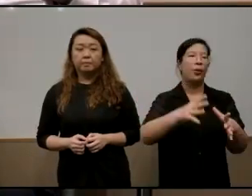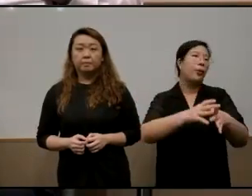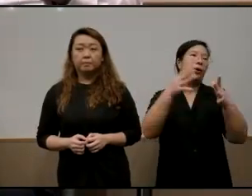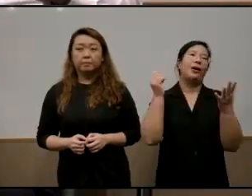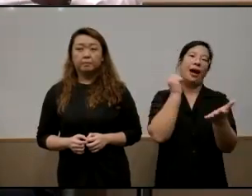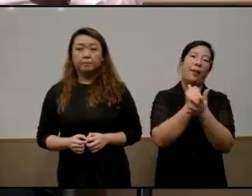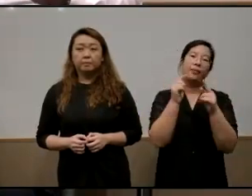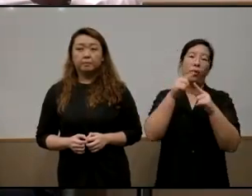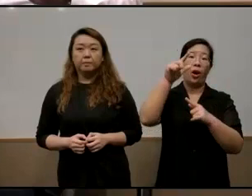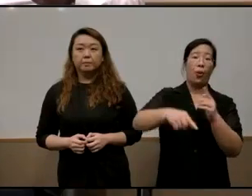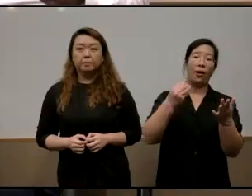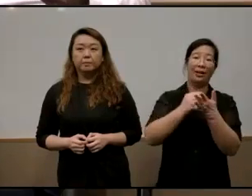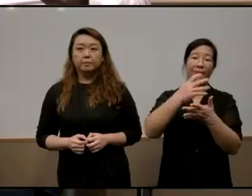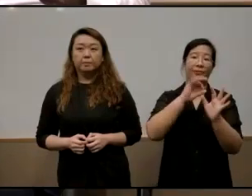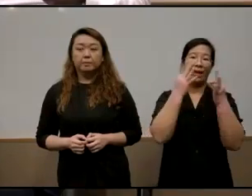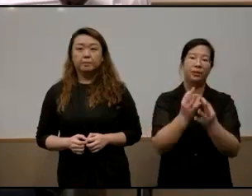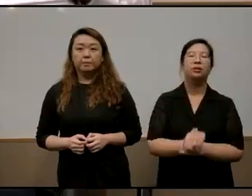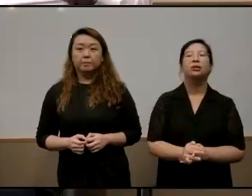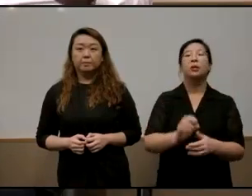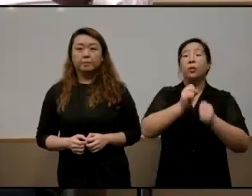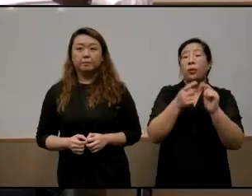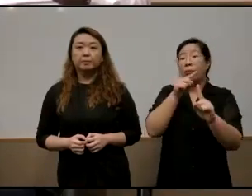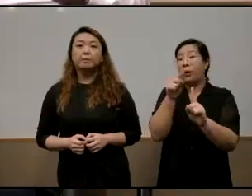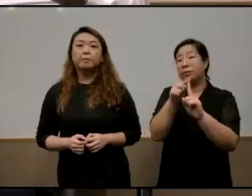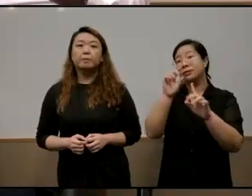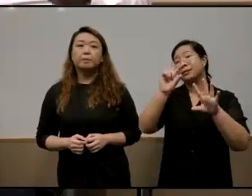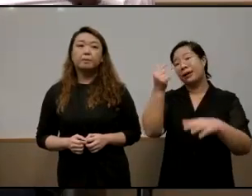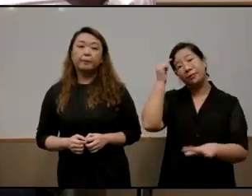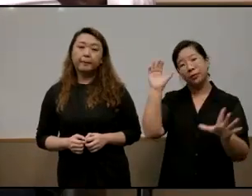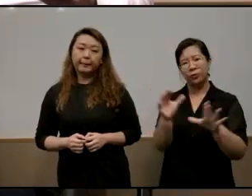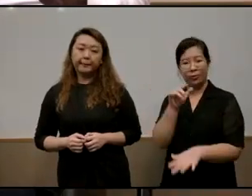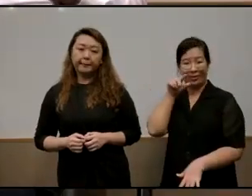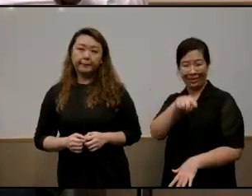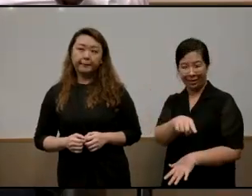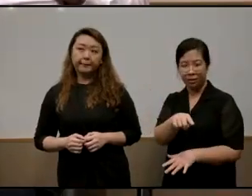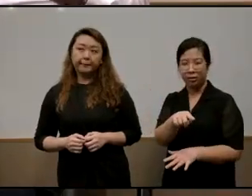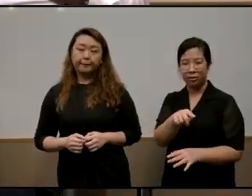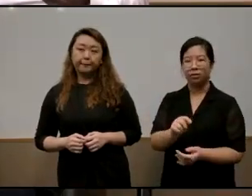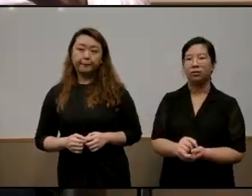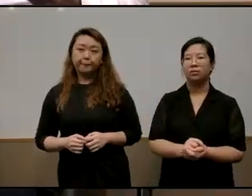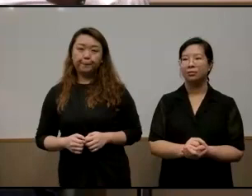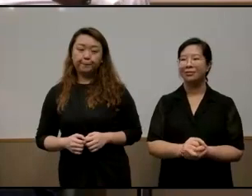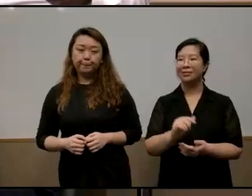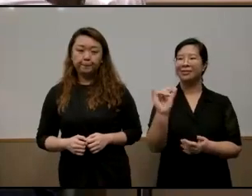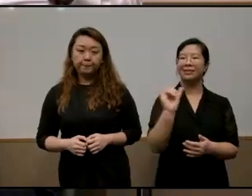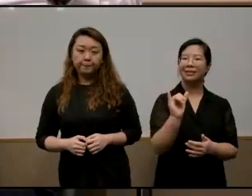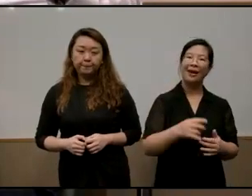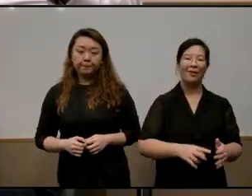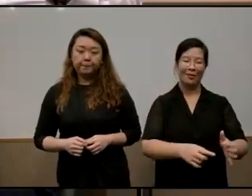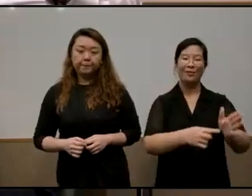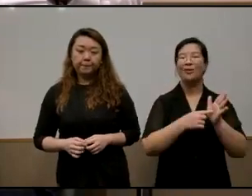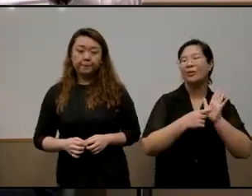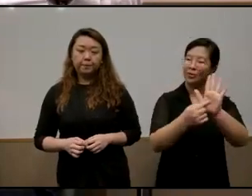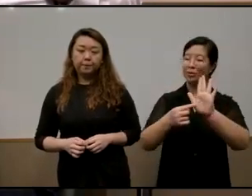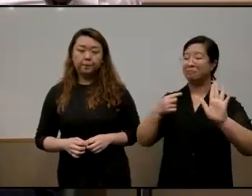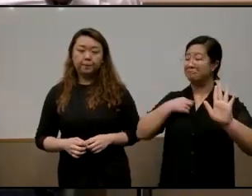all right so i think um when the government do does that it earns for it earns for itself the repetition of